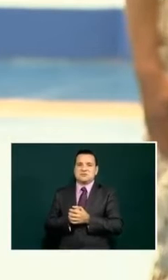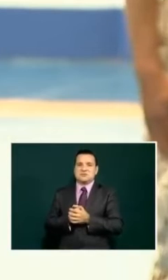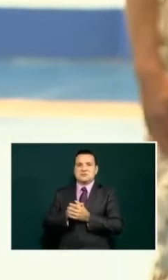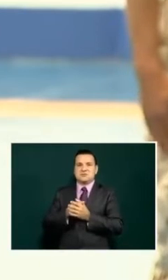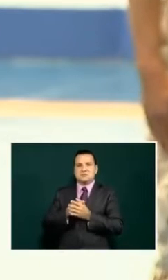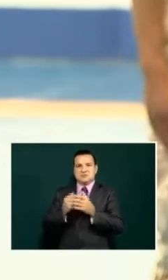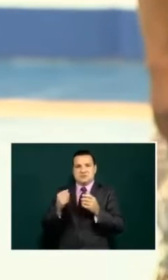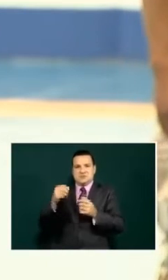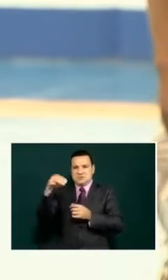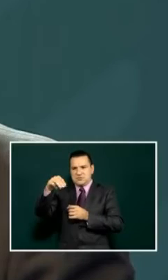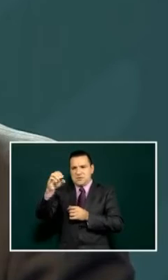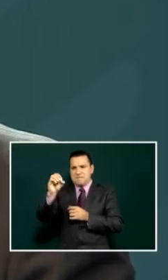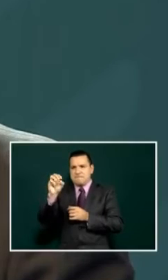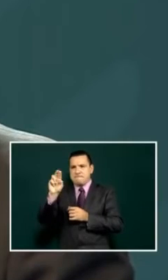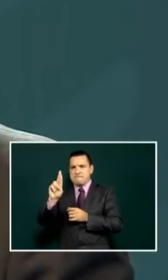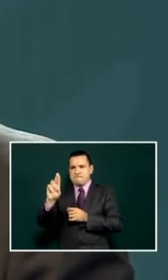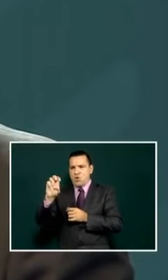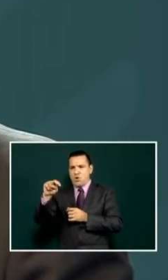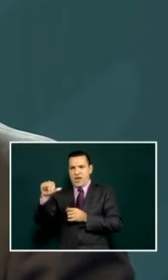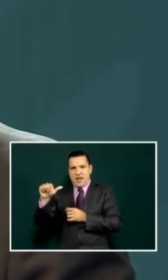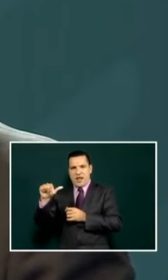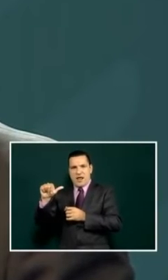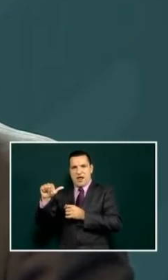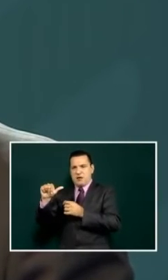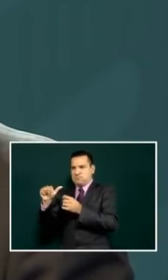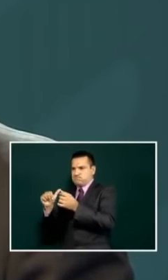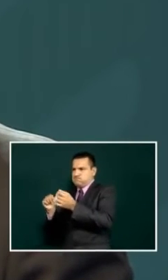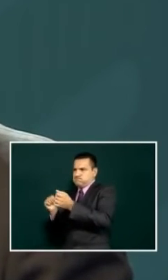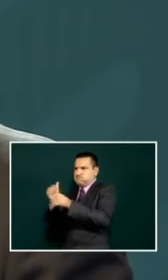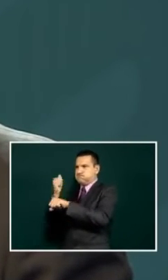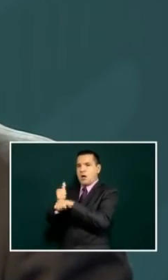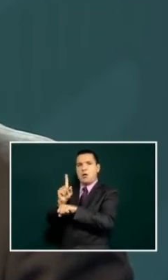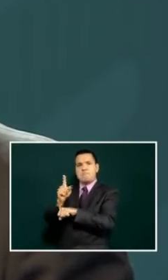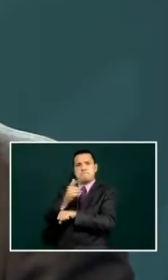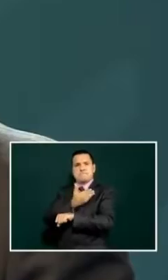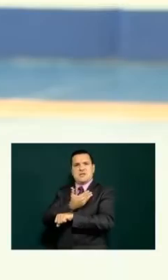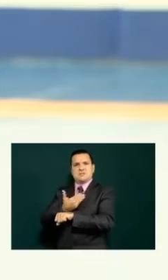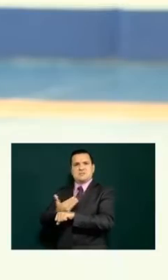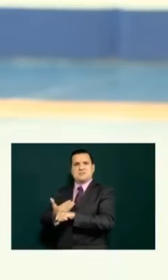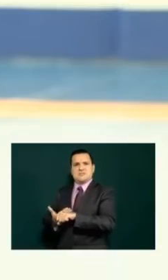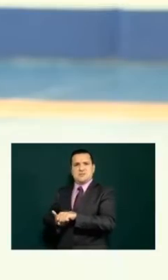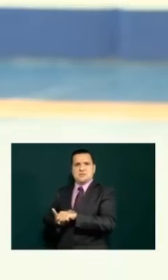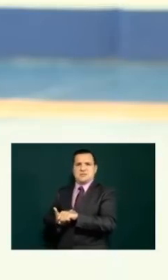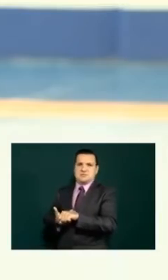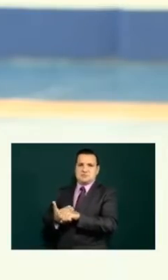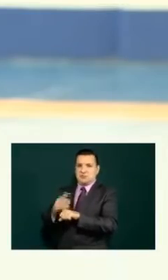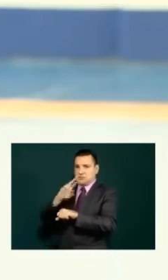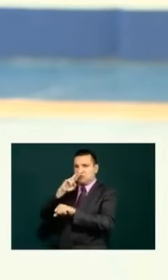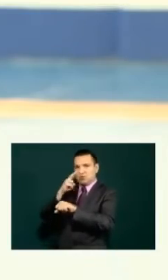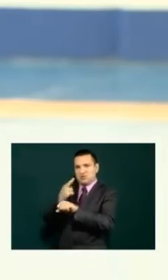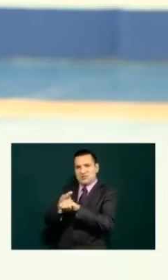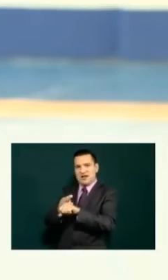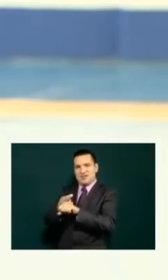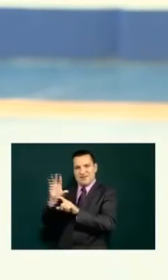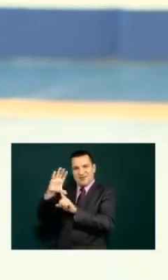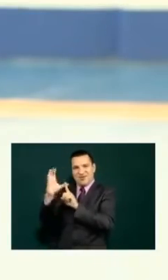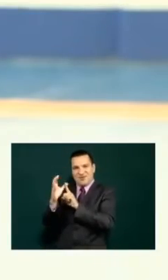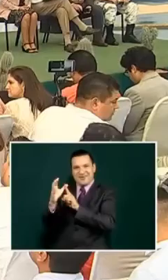and they imposed a coordinator and a president of the congress